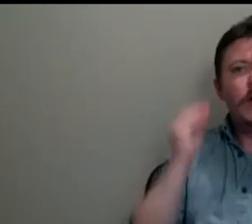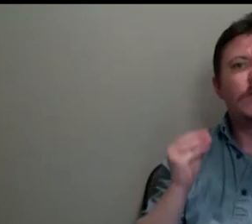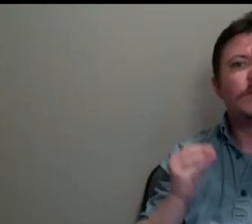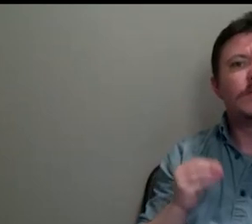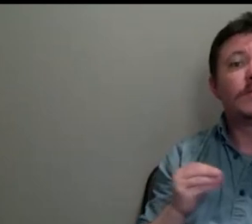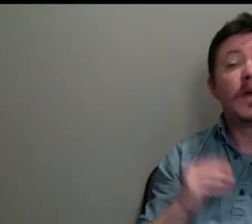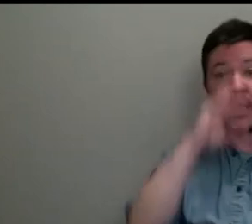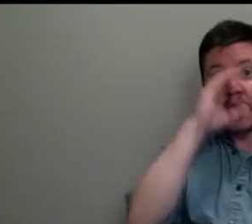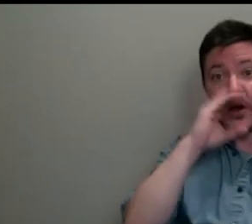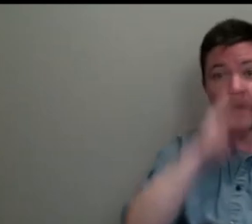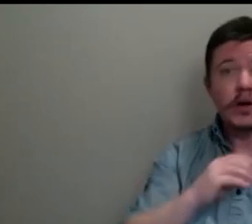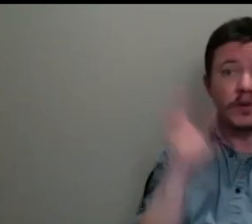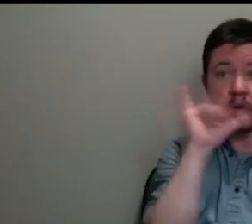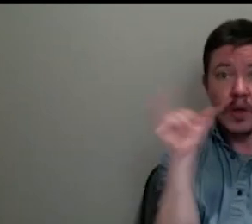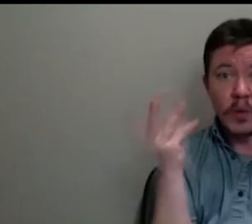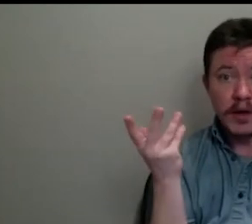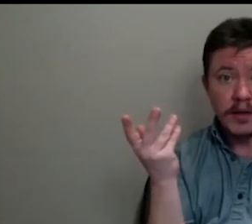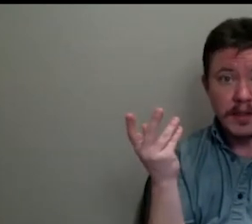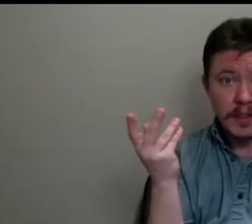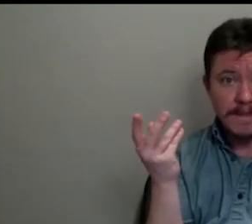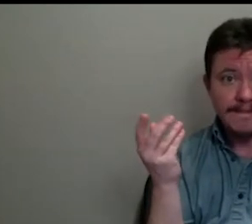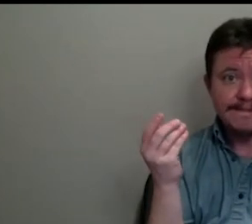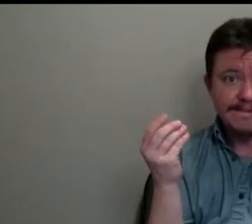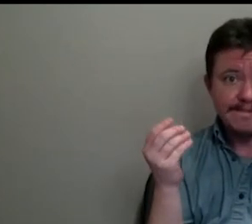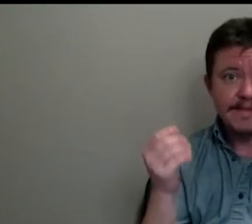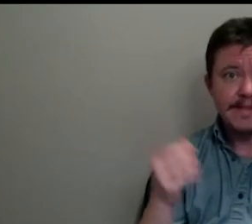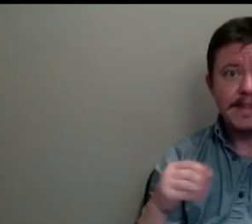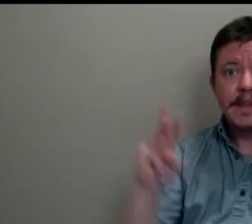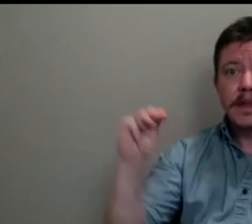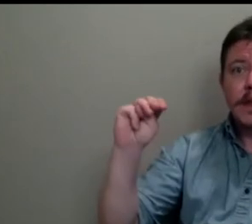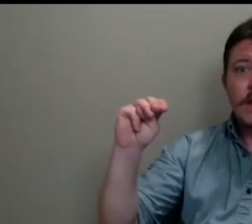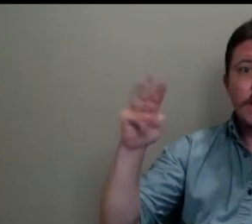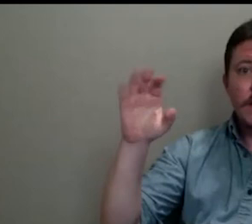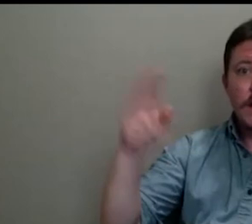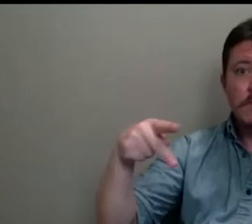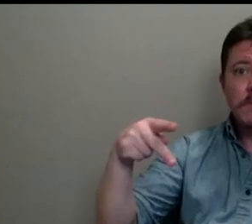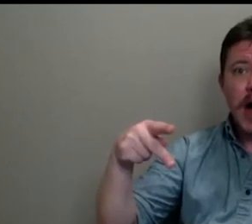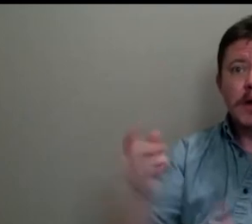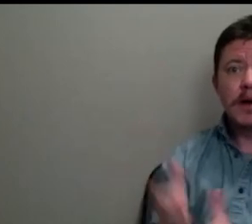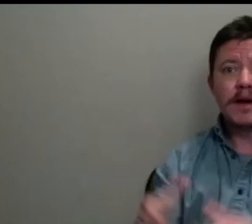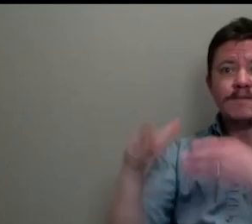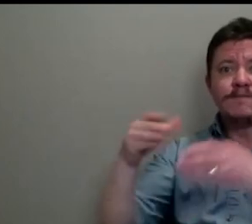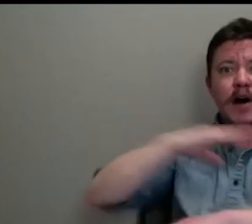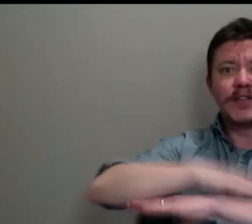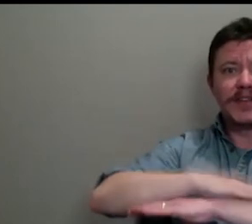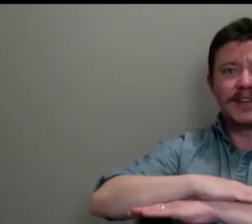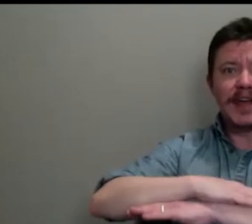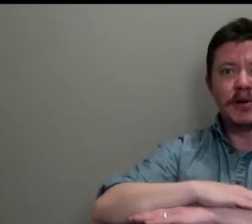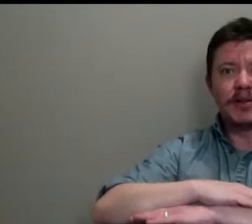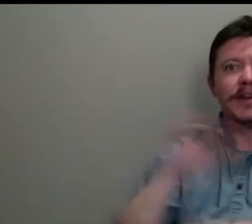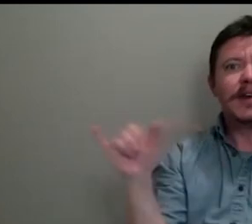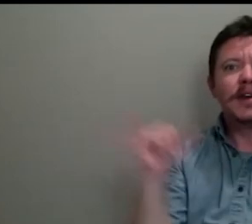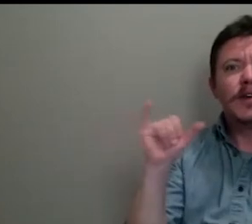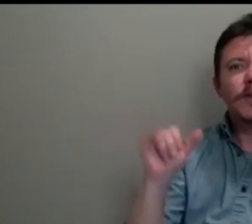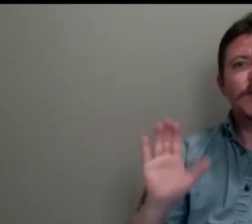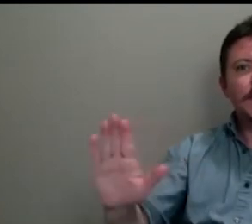cartoon was he popped a mop into a vase on the table, sort of like they've dumped their domesticity.